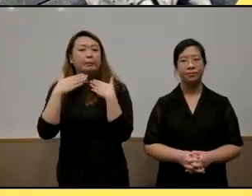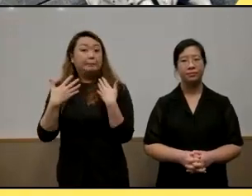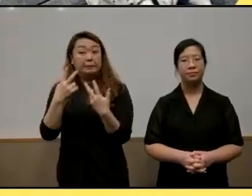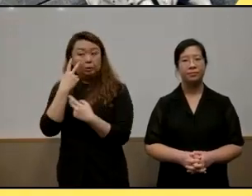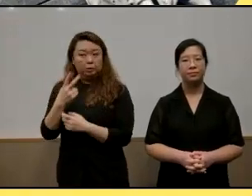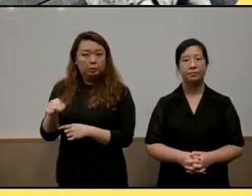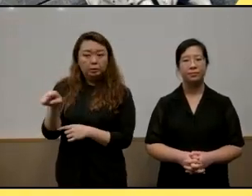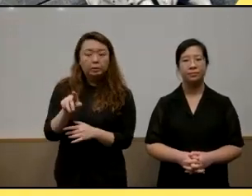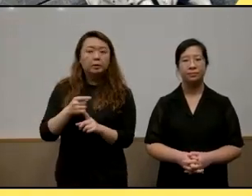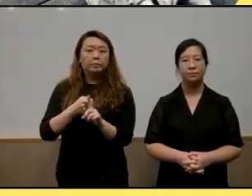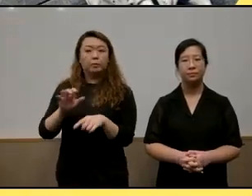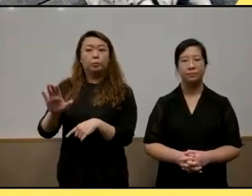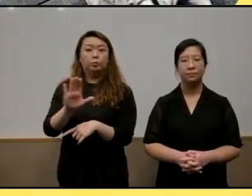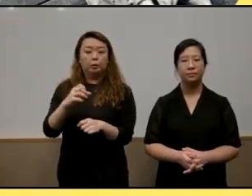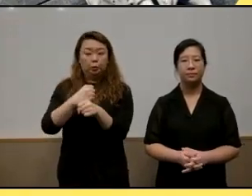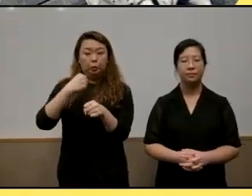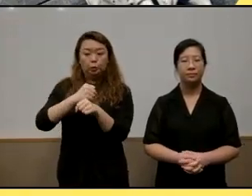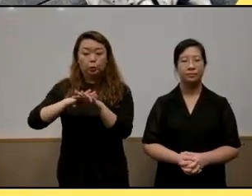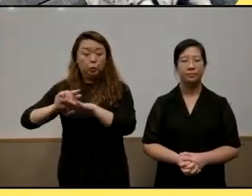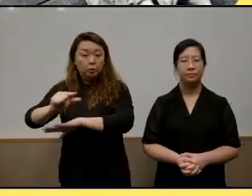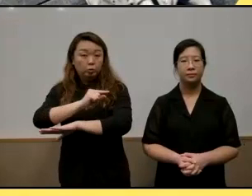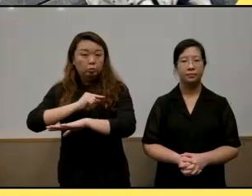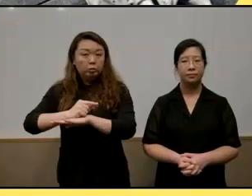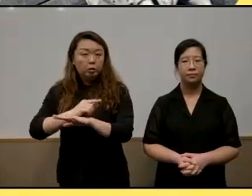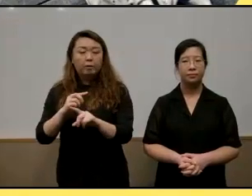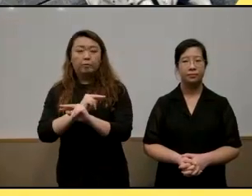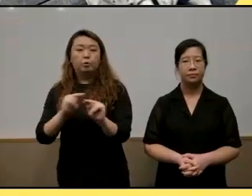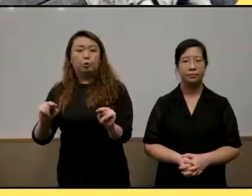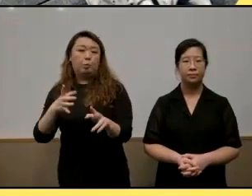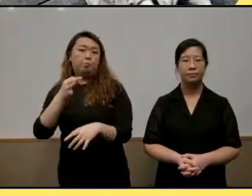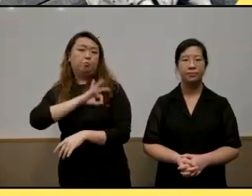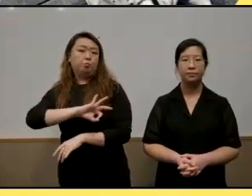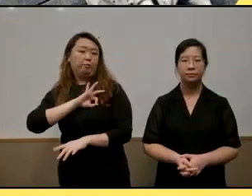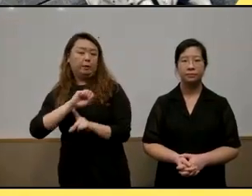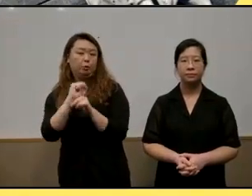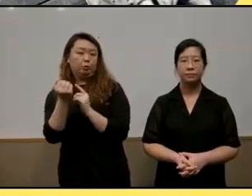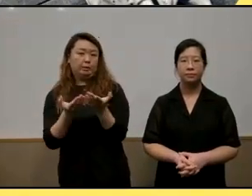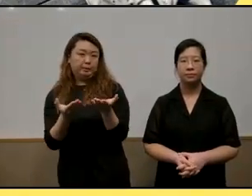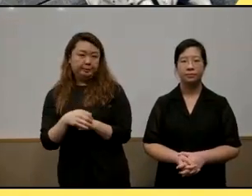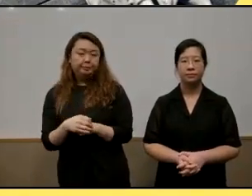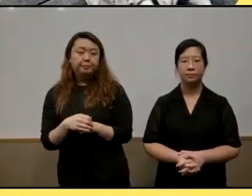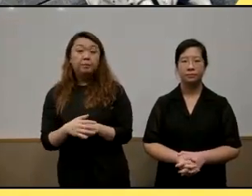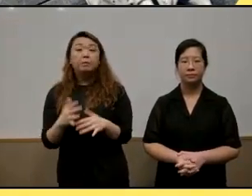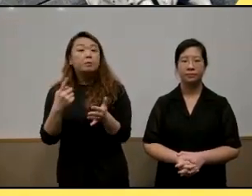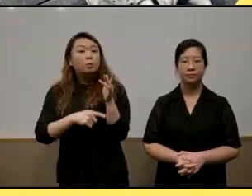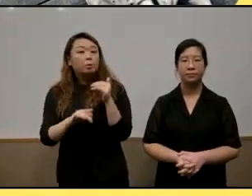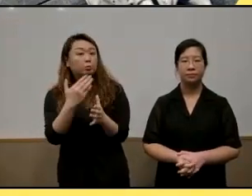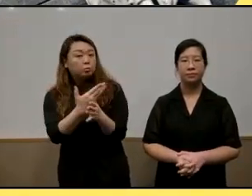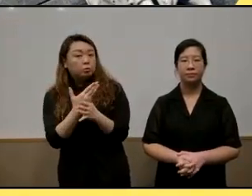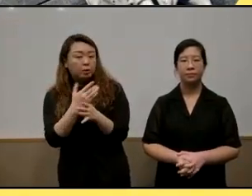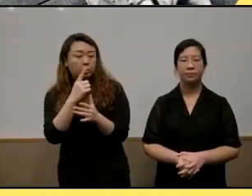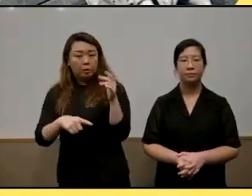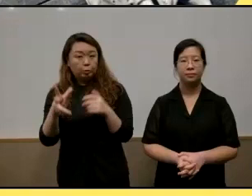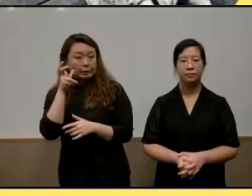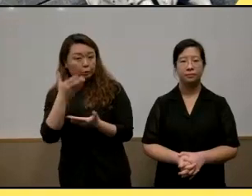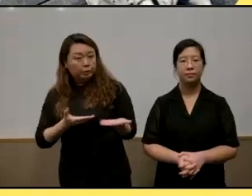as someone who really works very actively on the ground in the non-profit and social service space what do you have to share about what we've